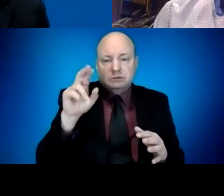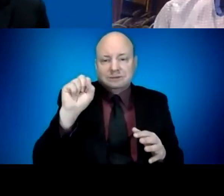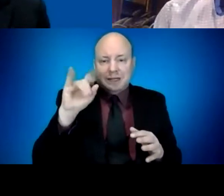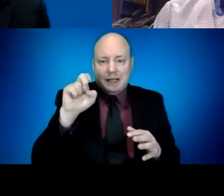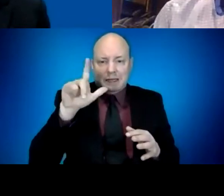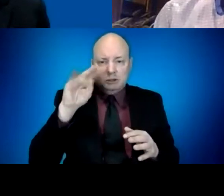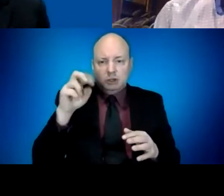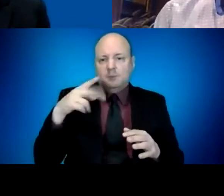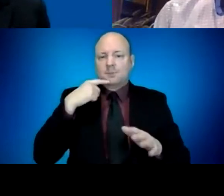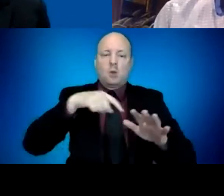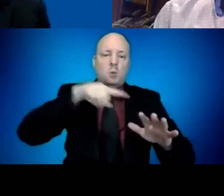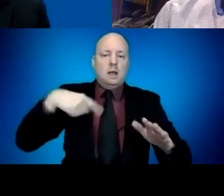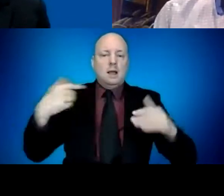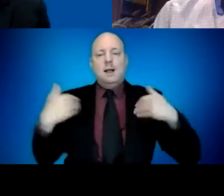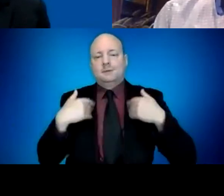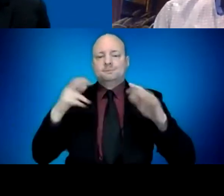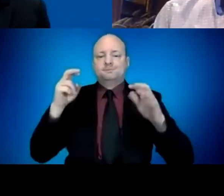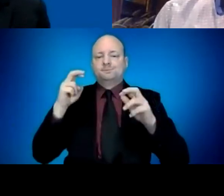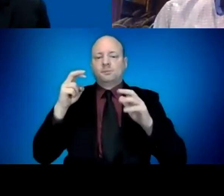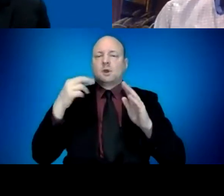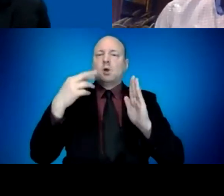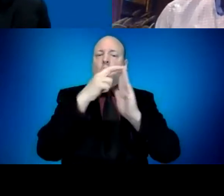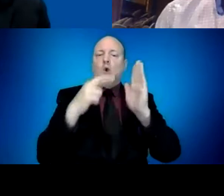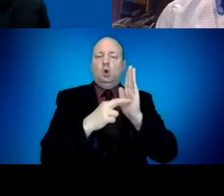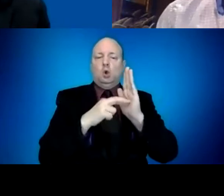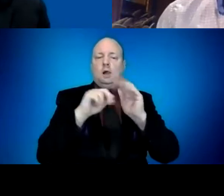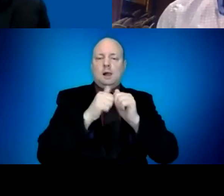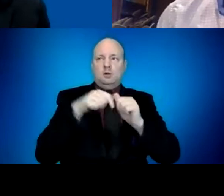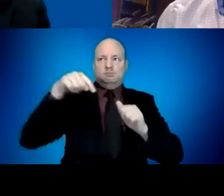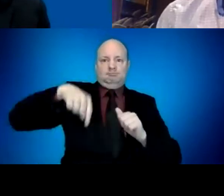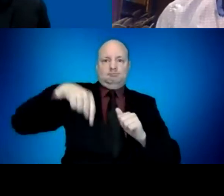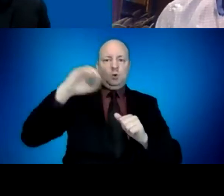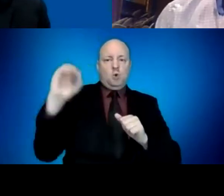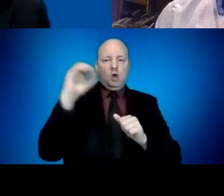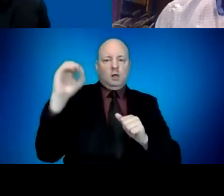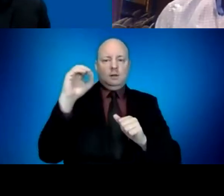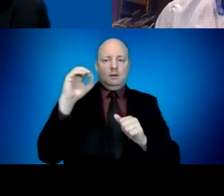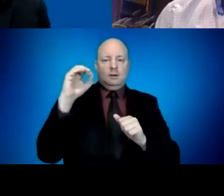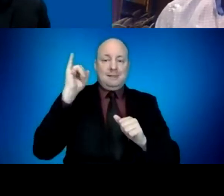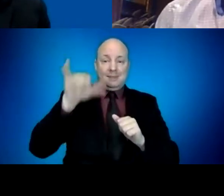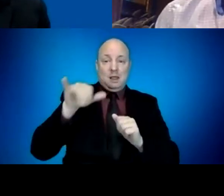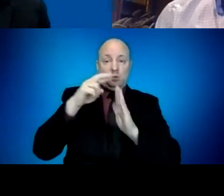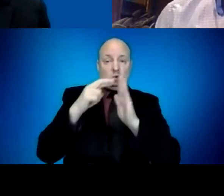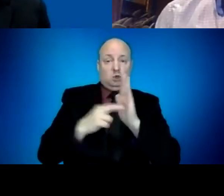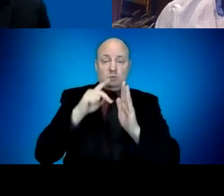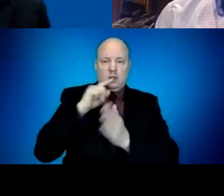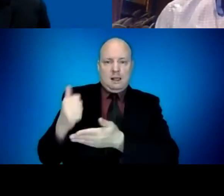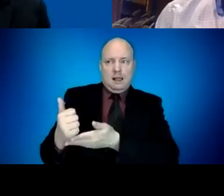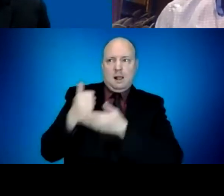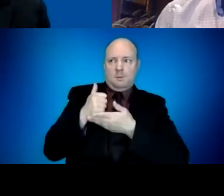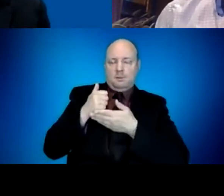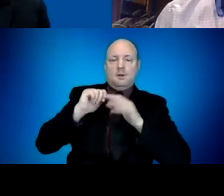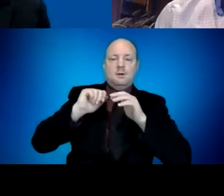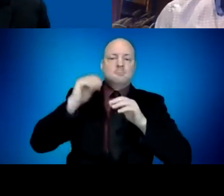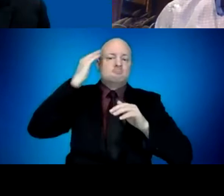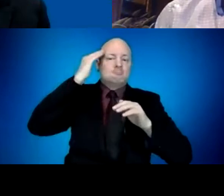in Oregon. We've seen our cases decline immensely, as has the rest of the country. But, you we kept our peak down lower